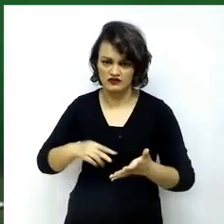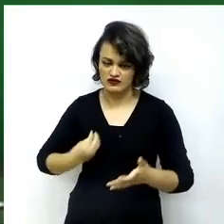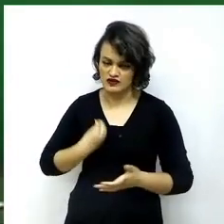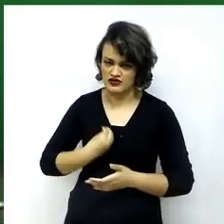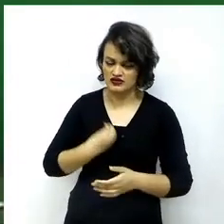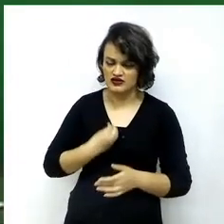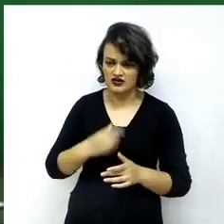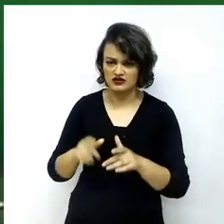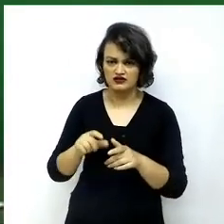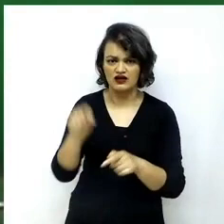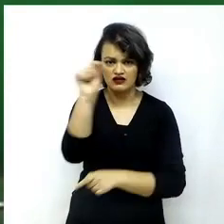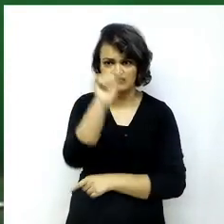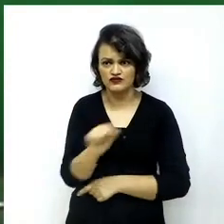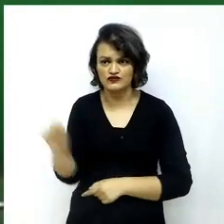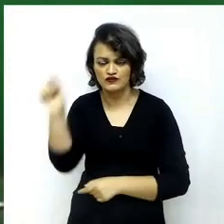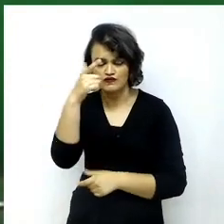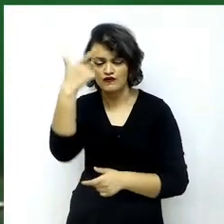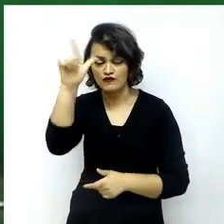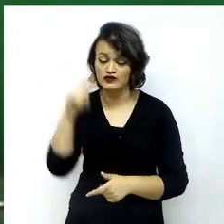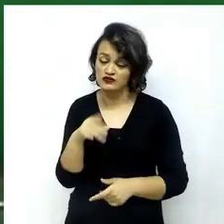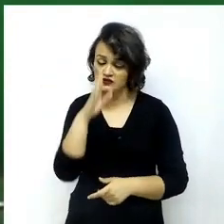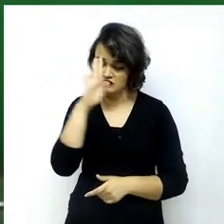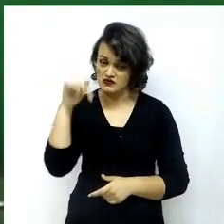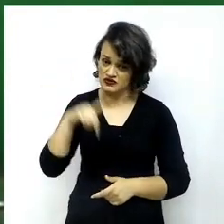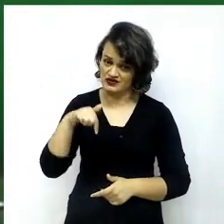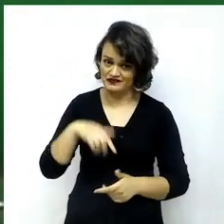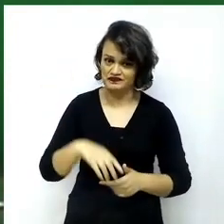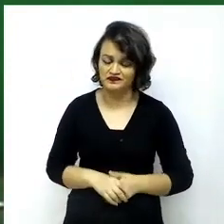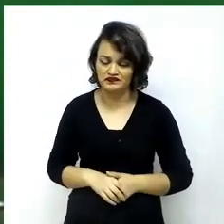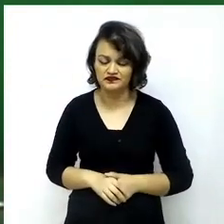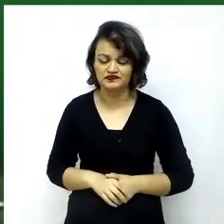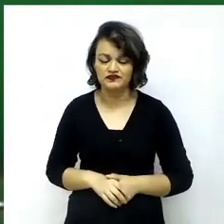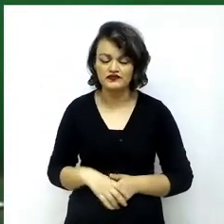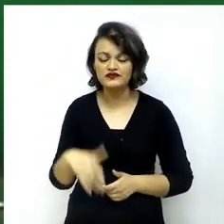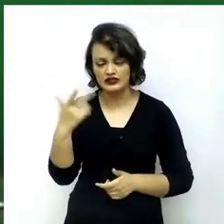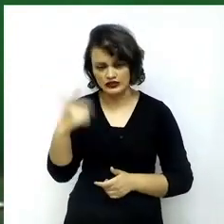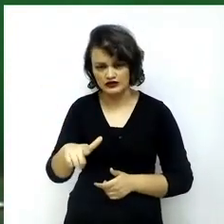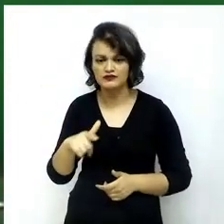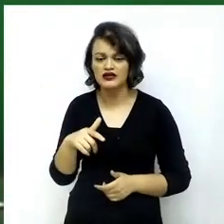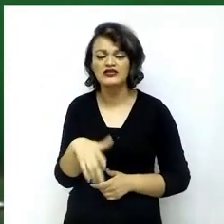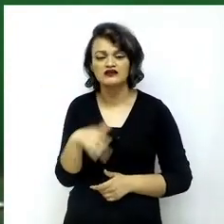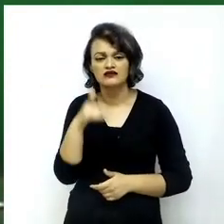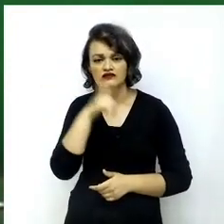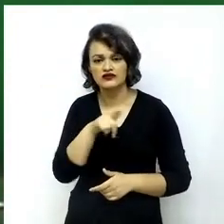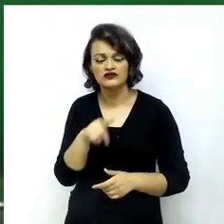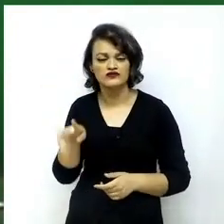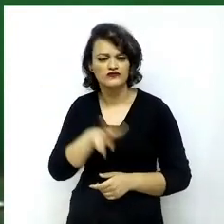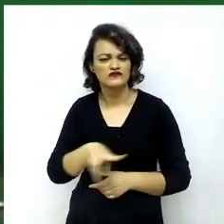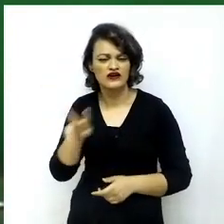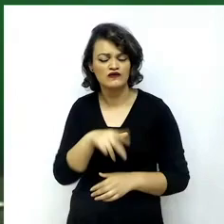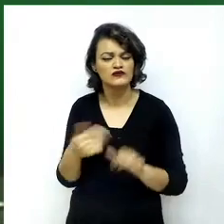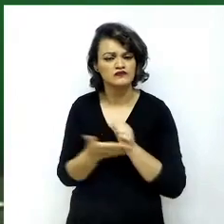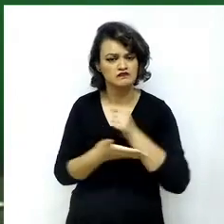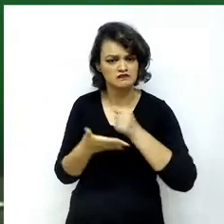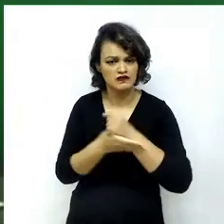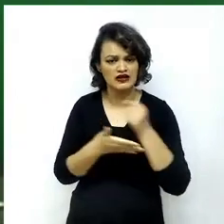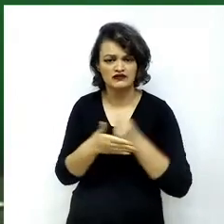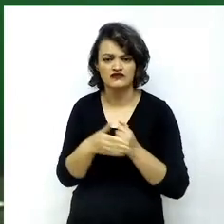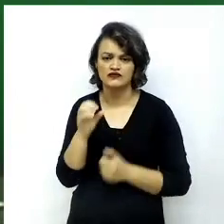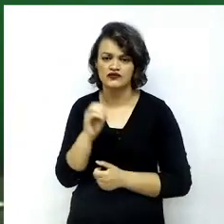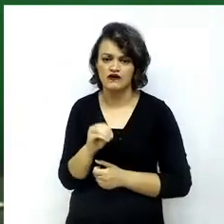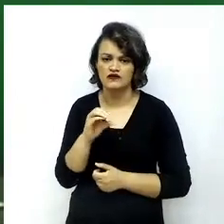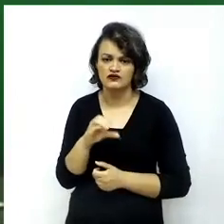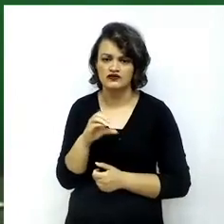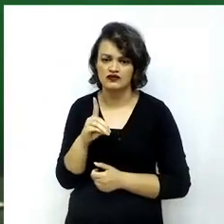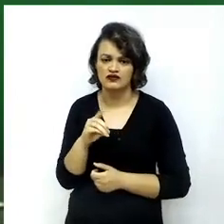especially in our region, but also for the maintenance of the fundamental values of the OECD around